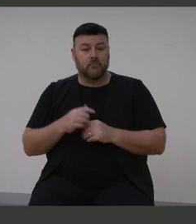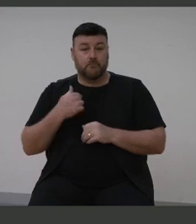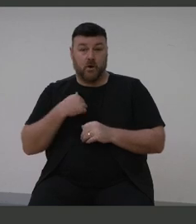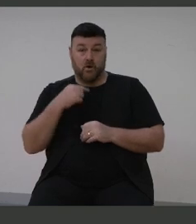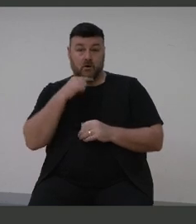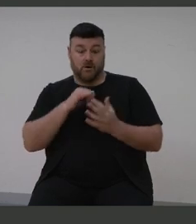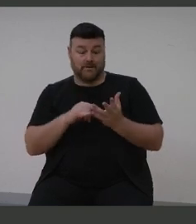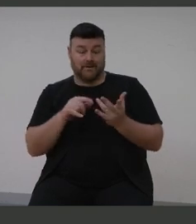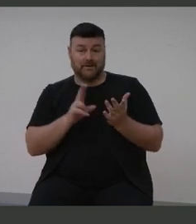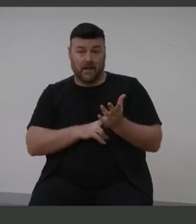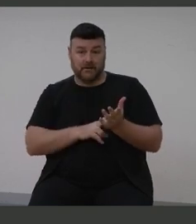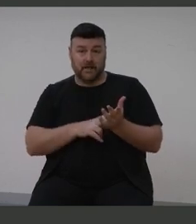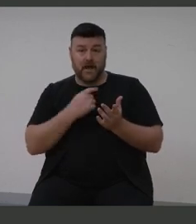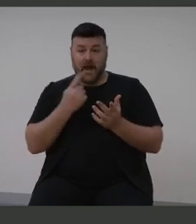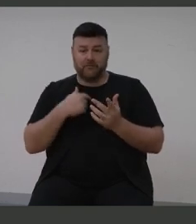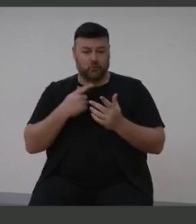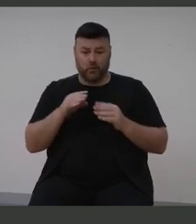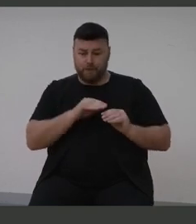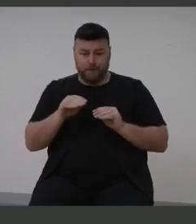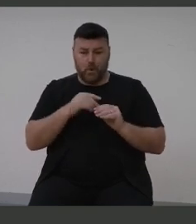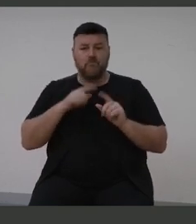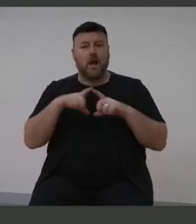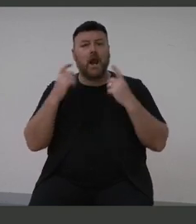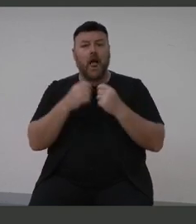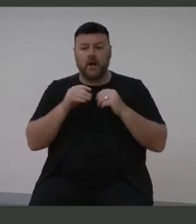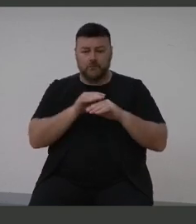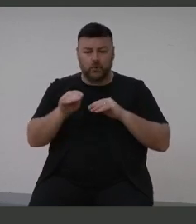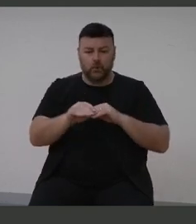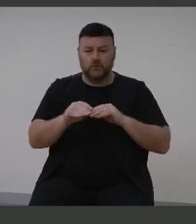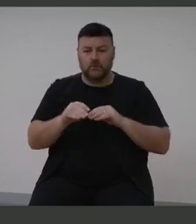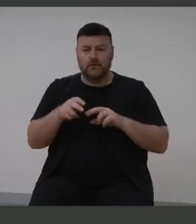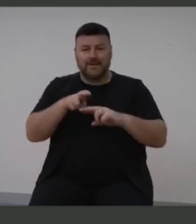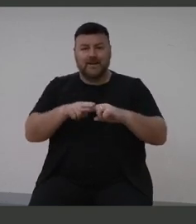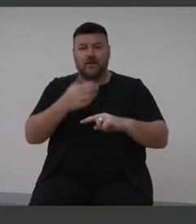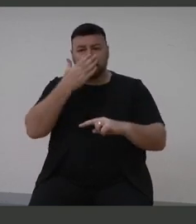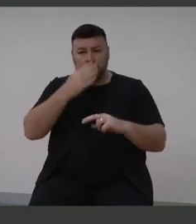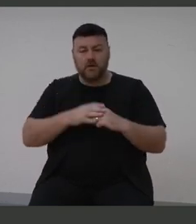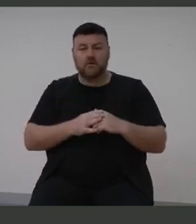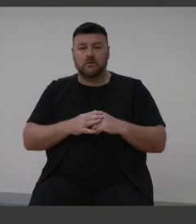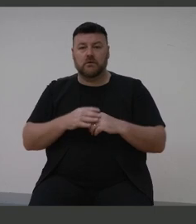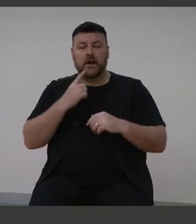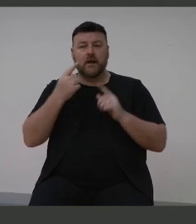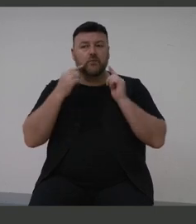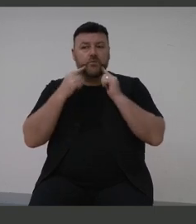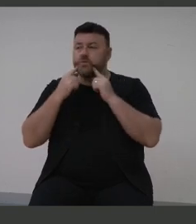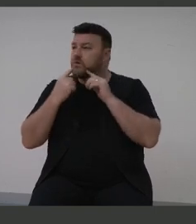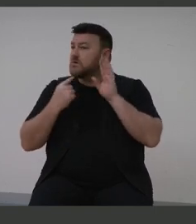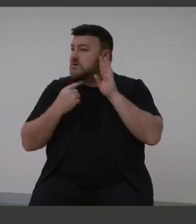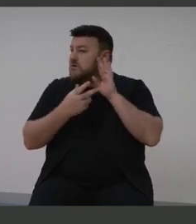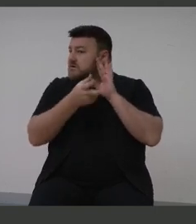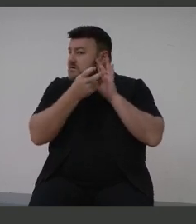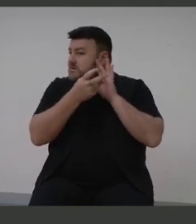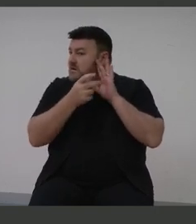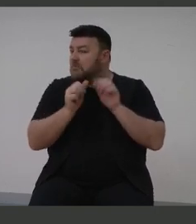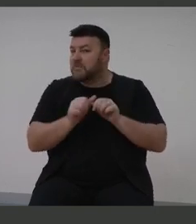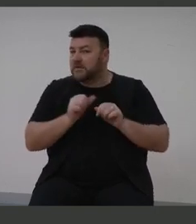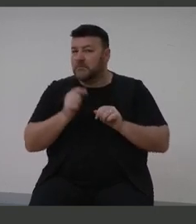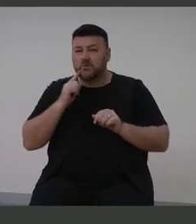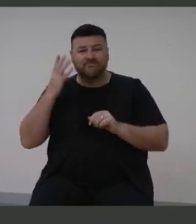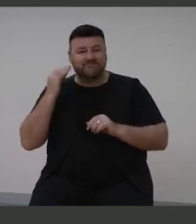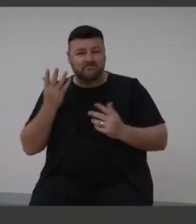and have to put his left ear forward. And, you his school work suffered in terms of when he went to kindergarten and preschool.